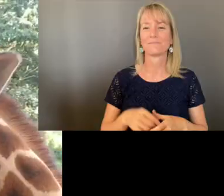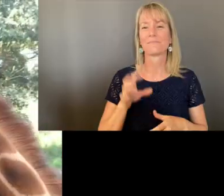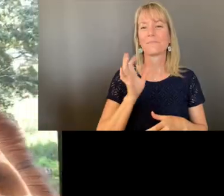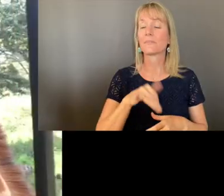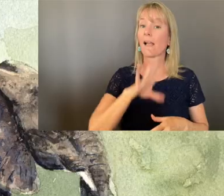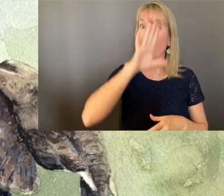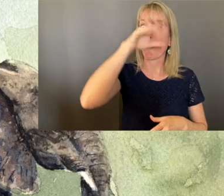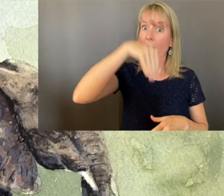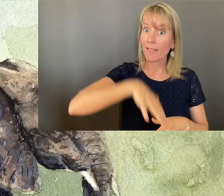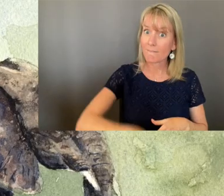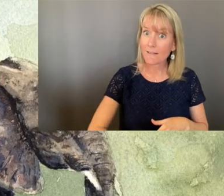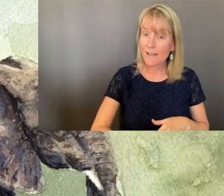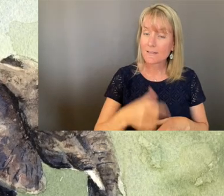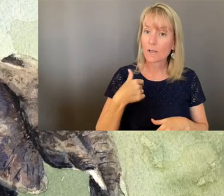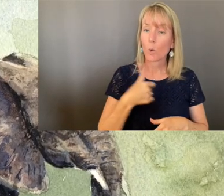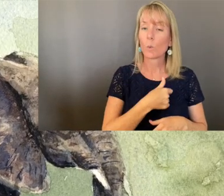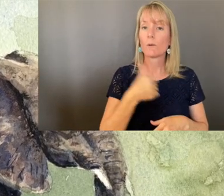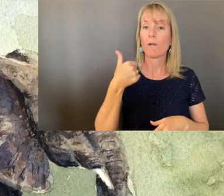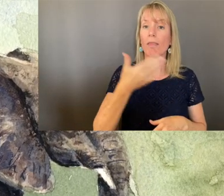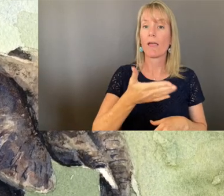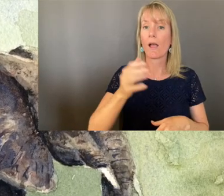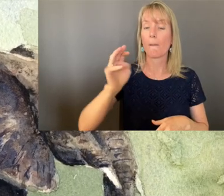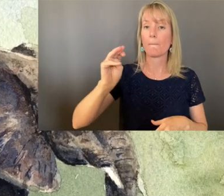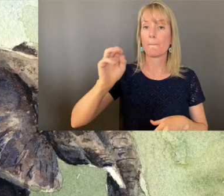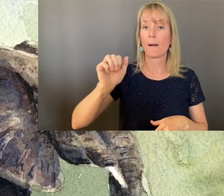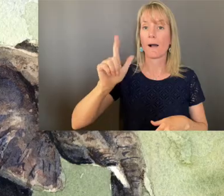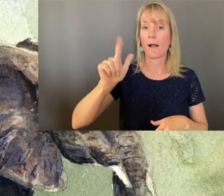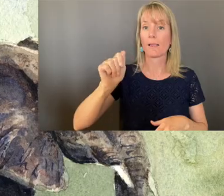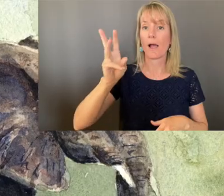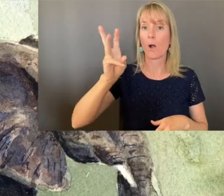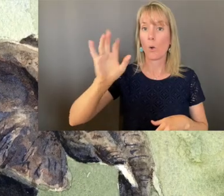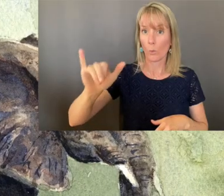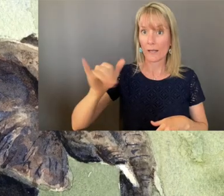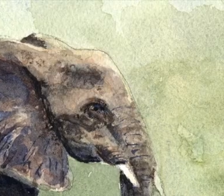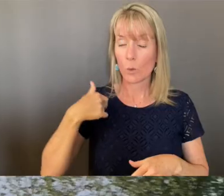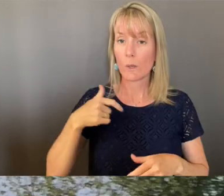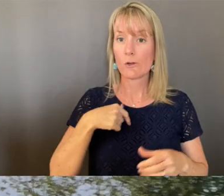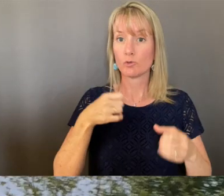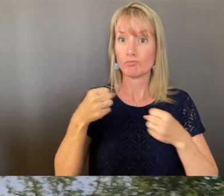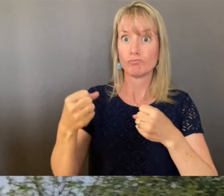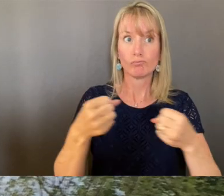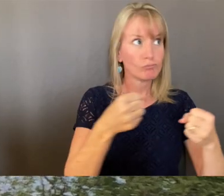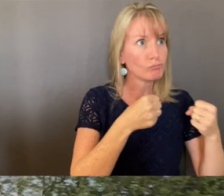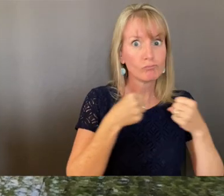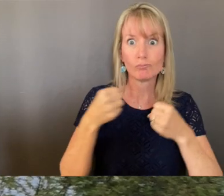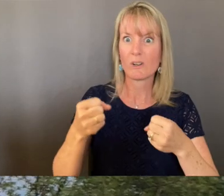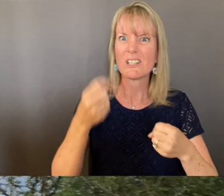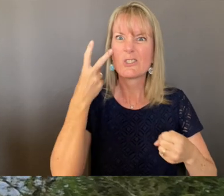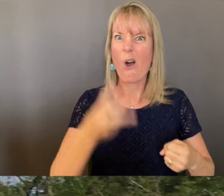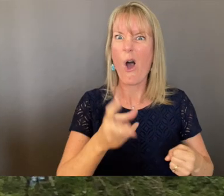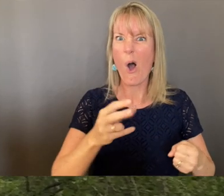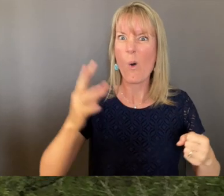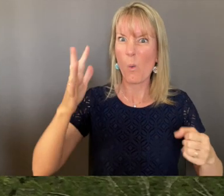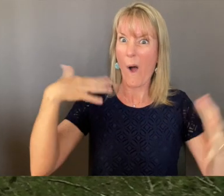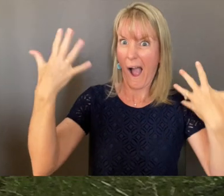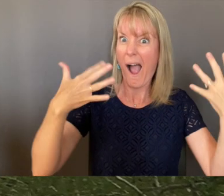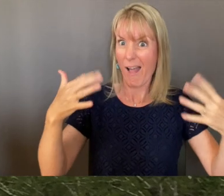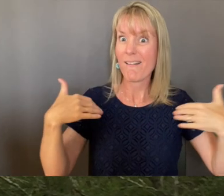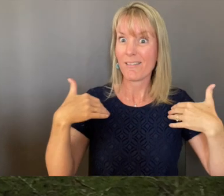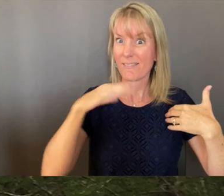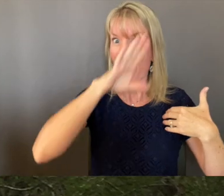These elephants, we saw them in the wild during a safari that we were on in Malawi